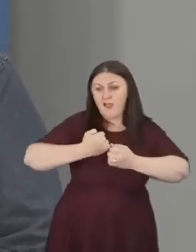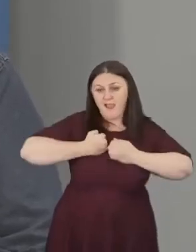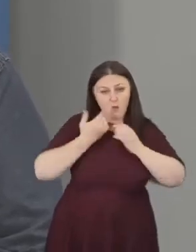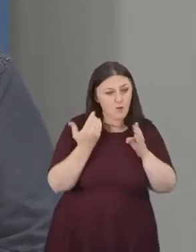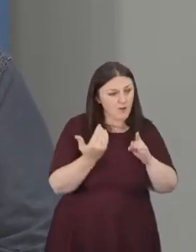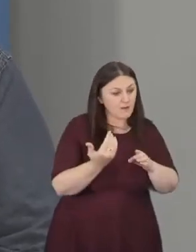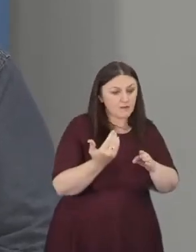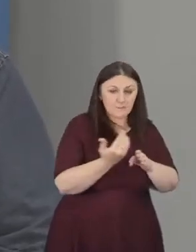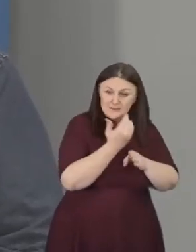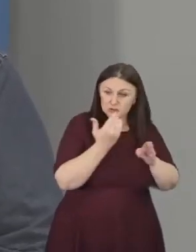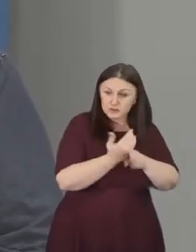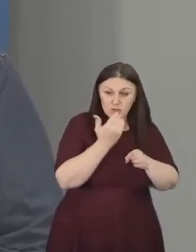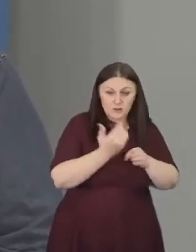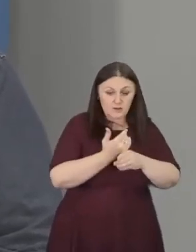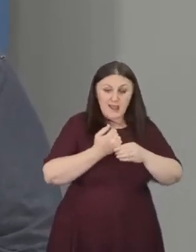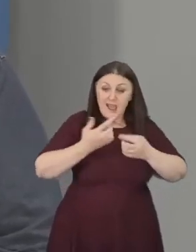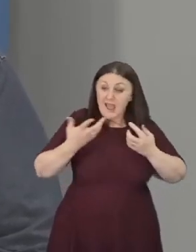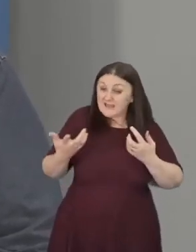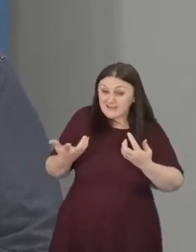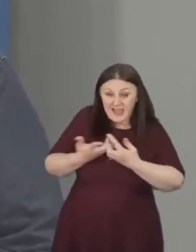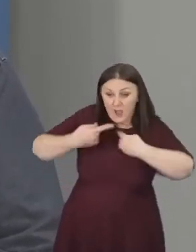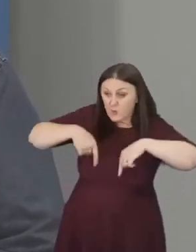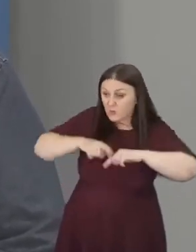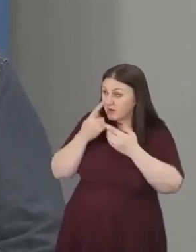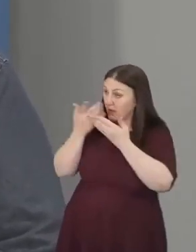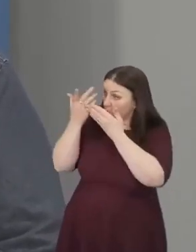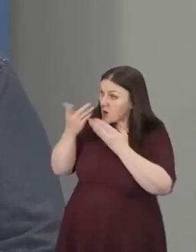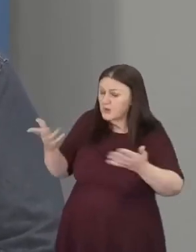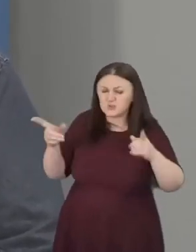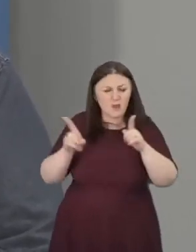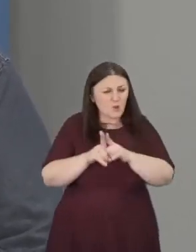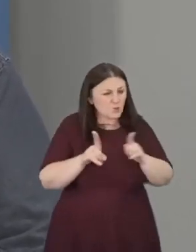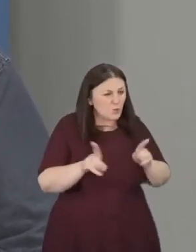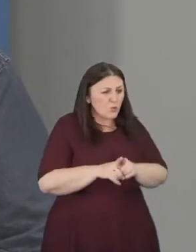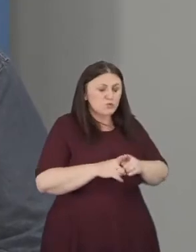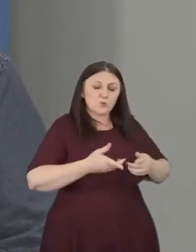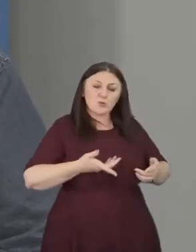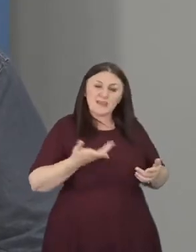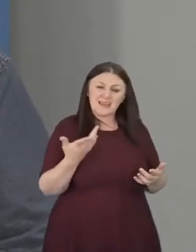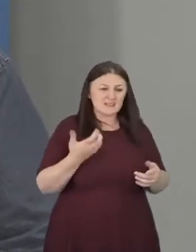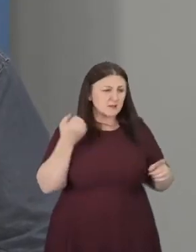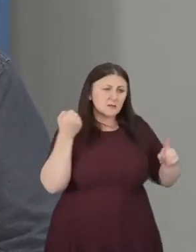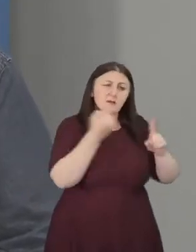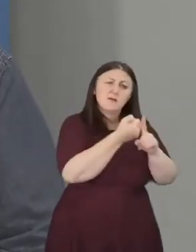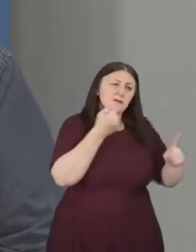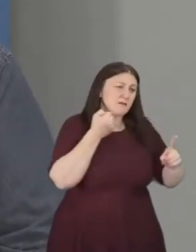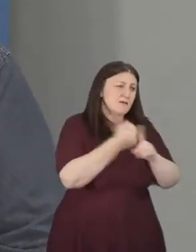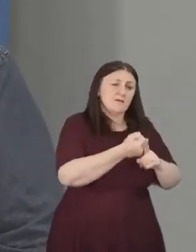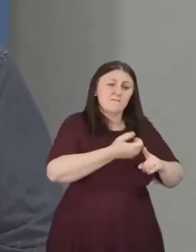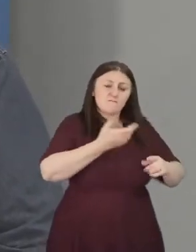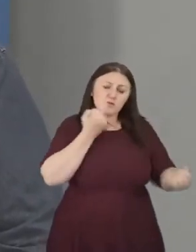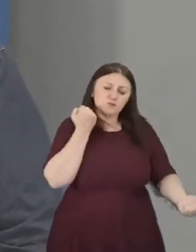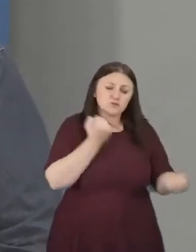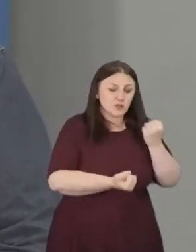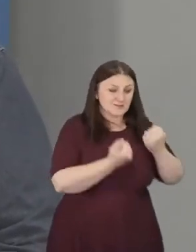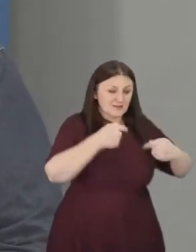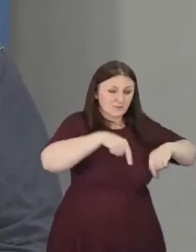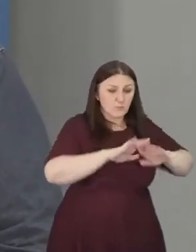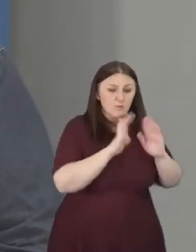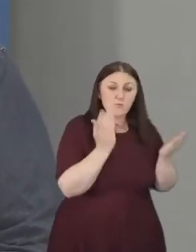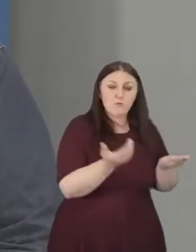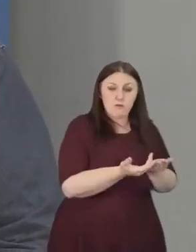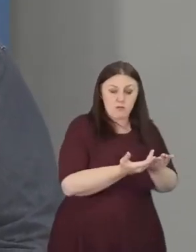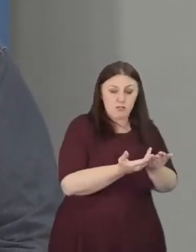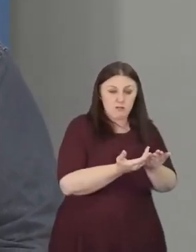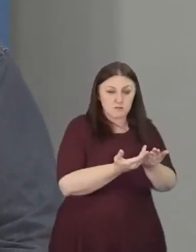as a call for justice in the world. And it touches on the notion of